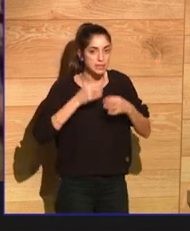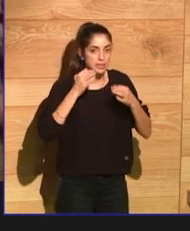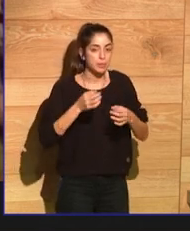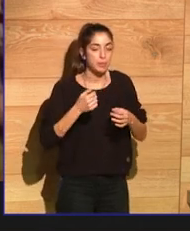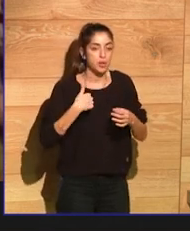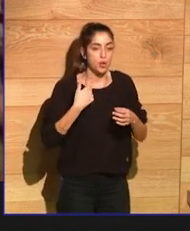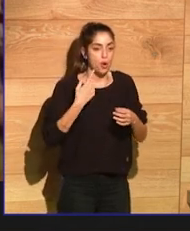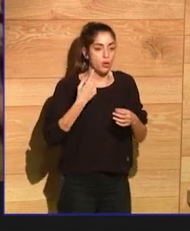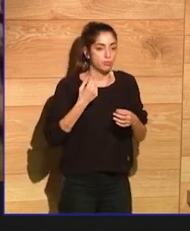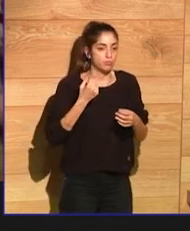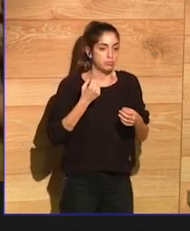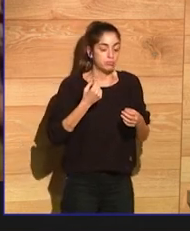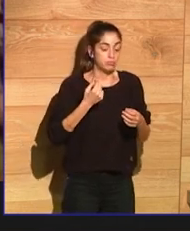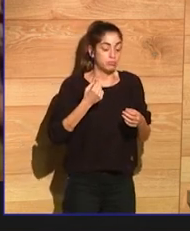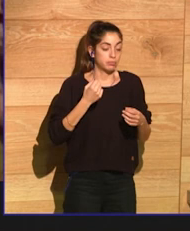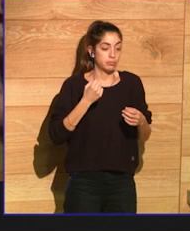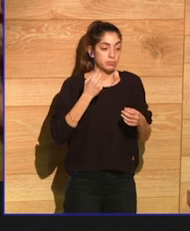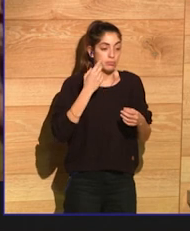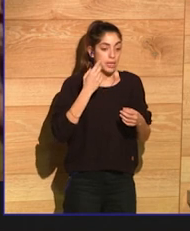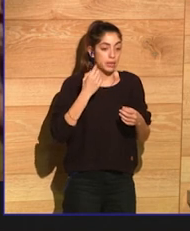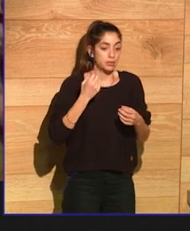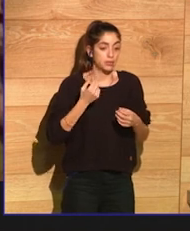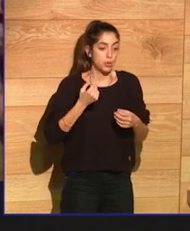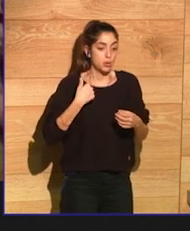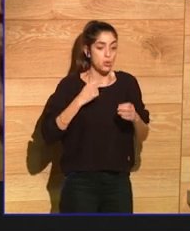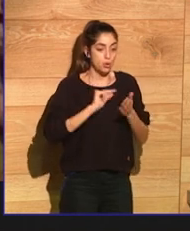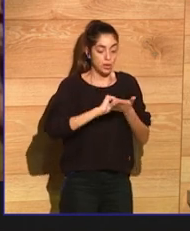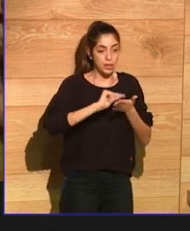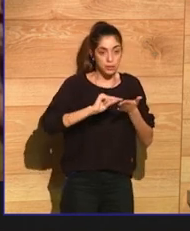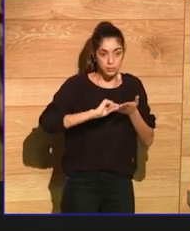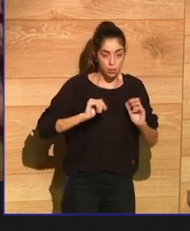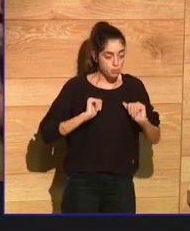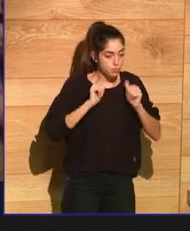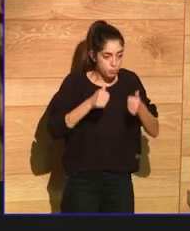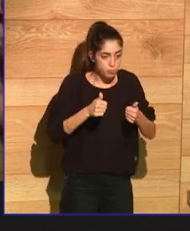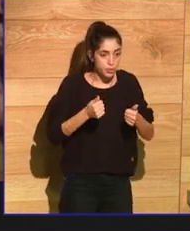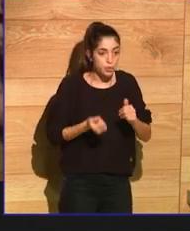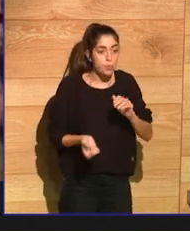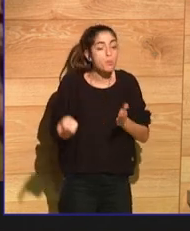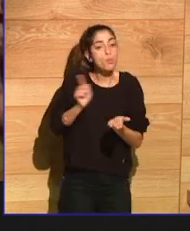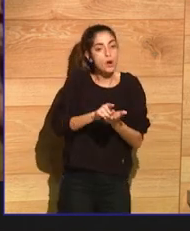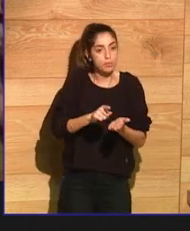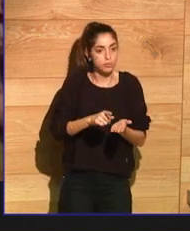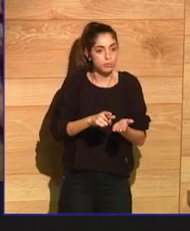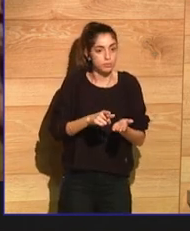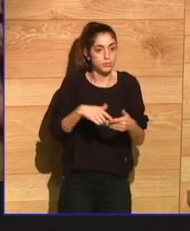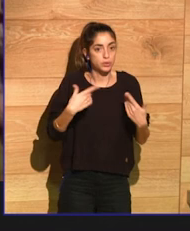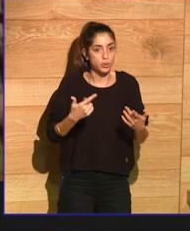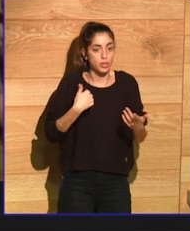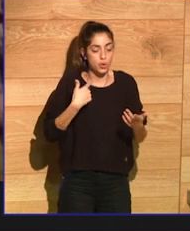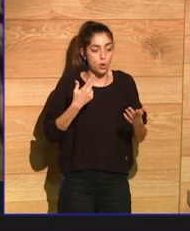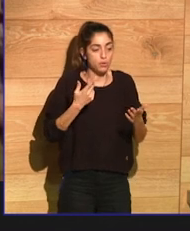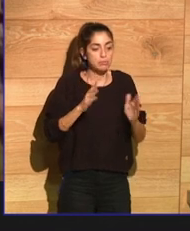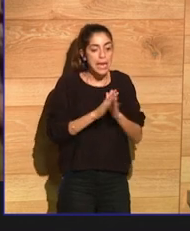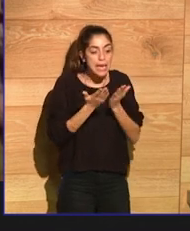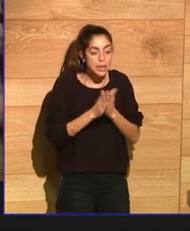is that at one point, I could no longer find books that I wanted to read, that there were